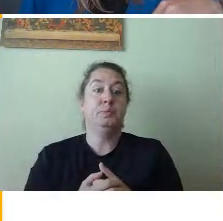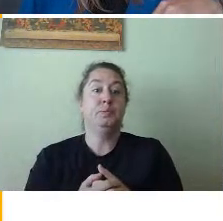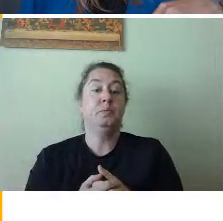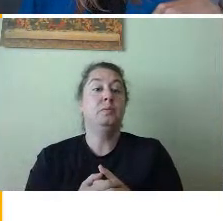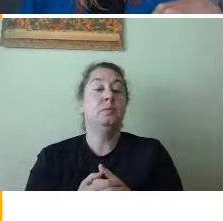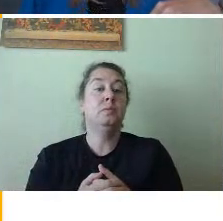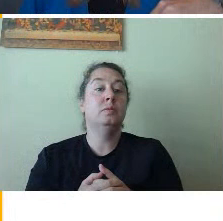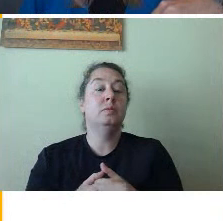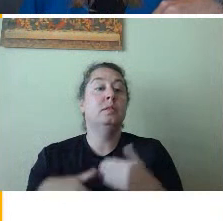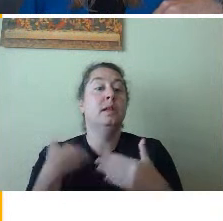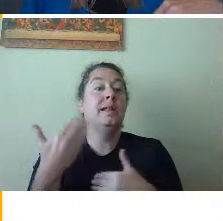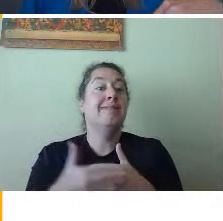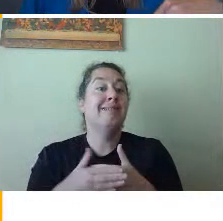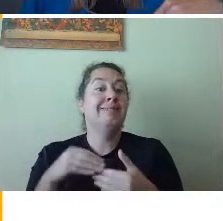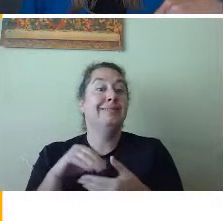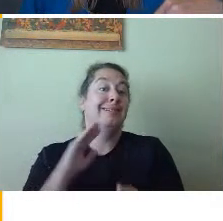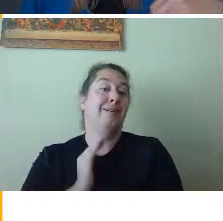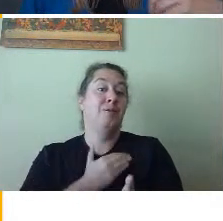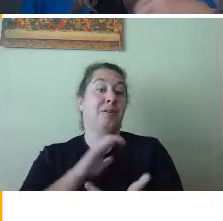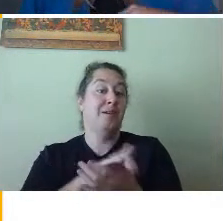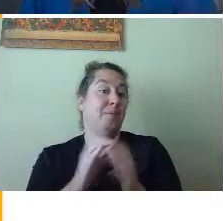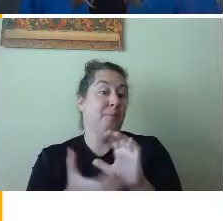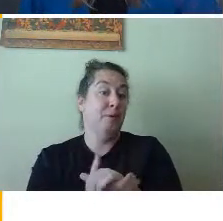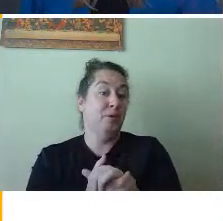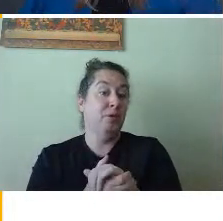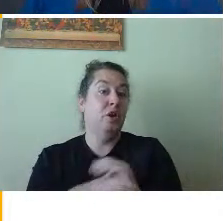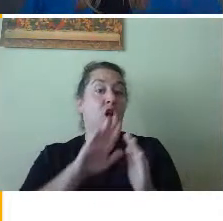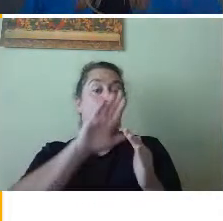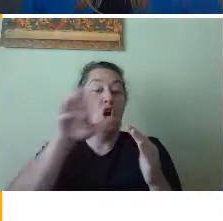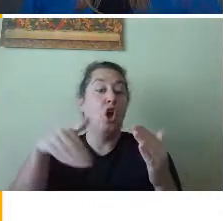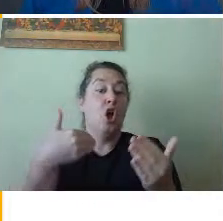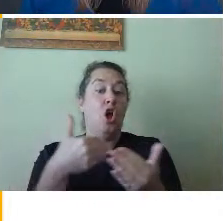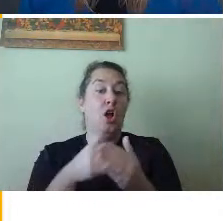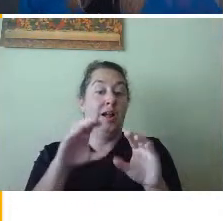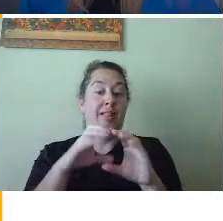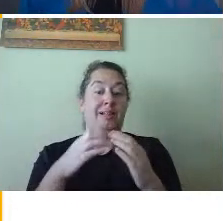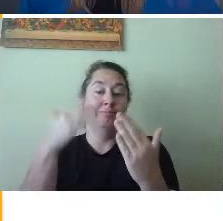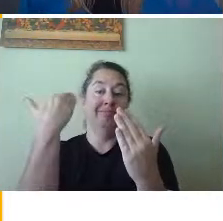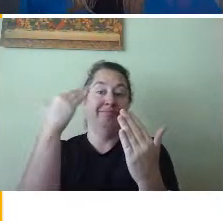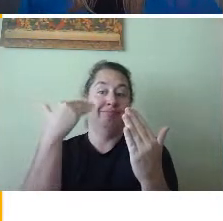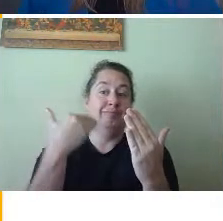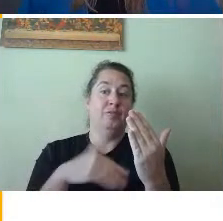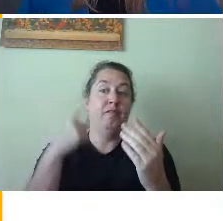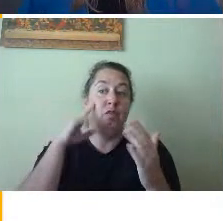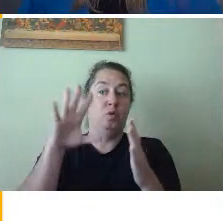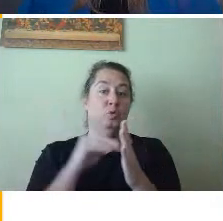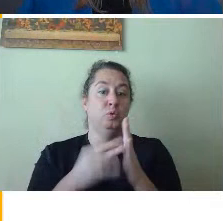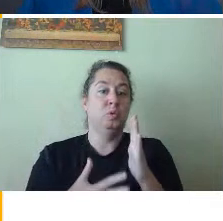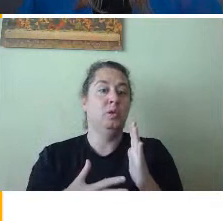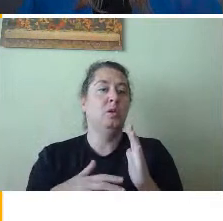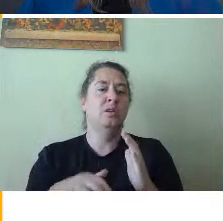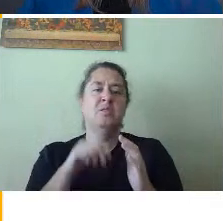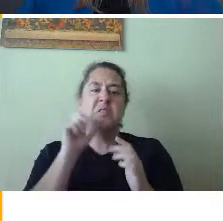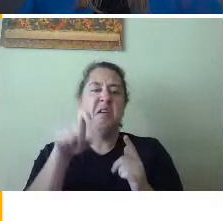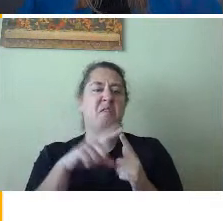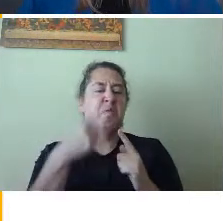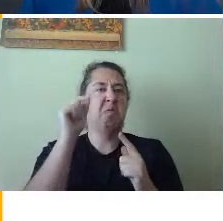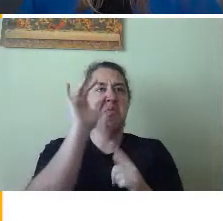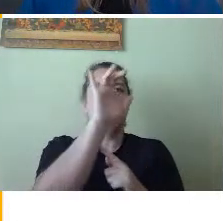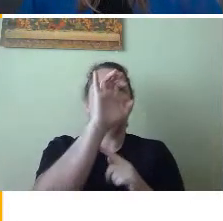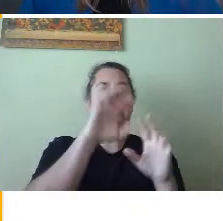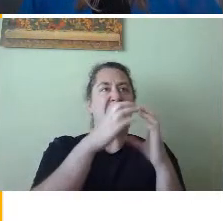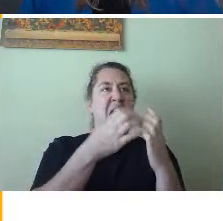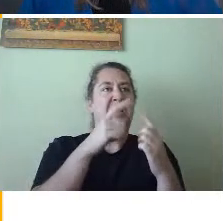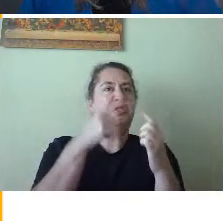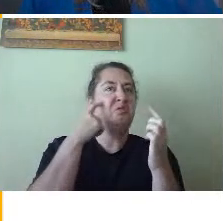Next in our hamburger is a list of all classes that your students are in. You don't have to go to classes to see all of them. You